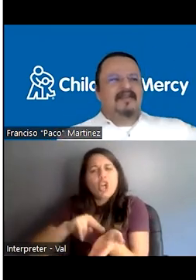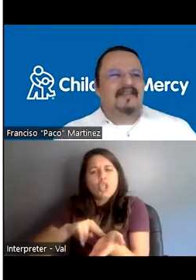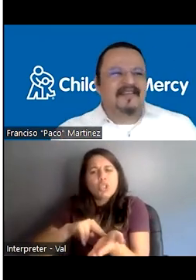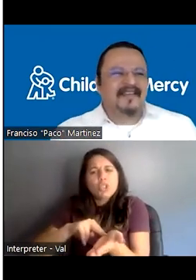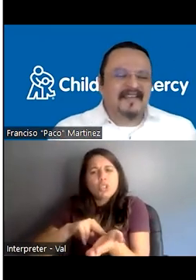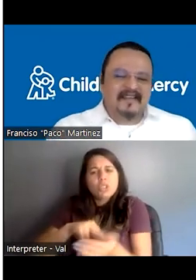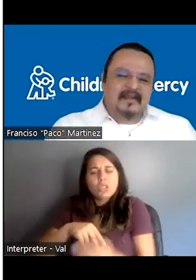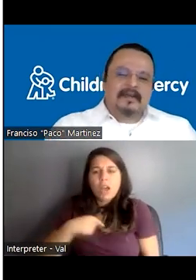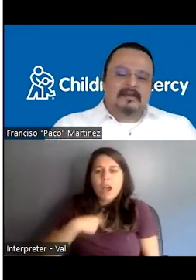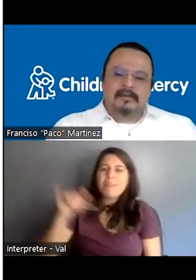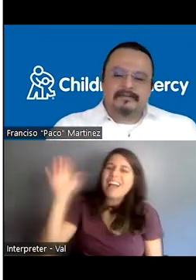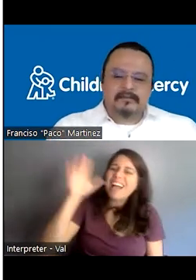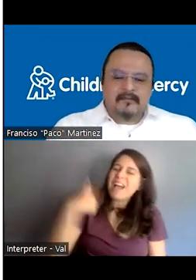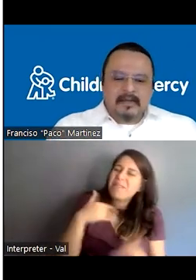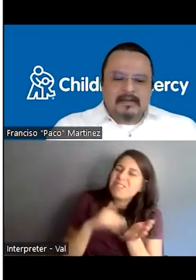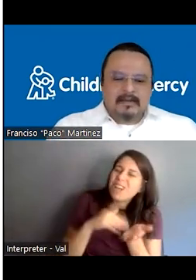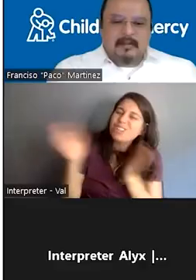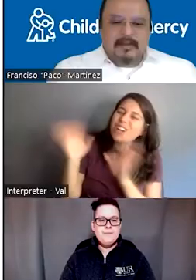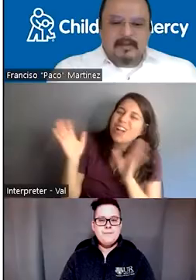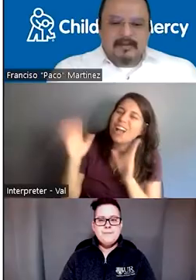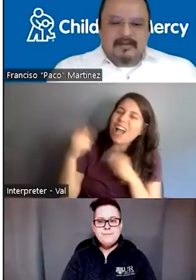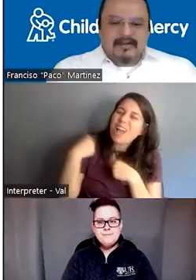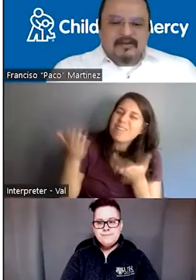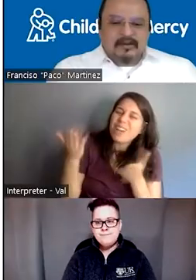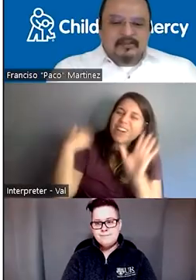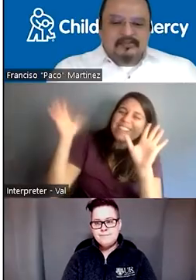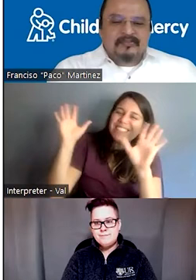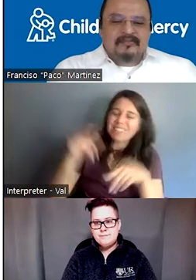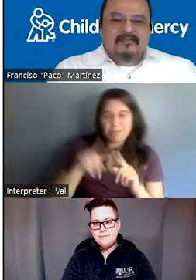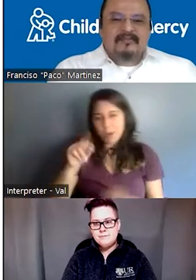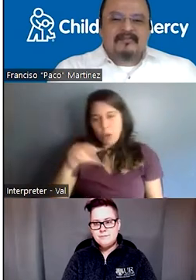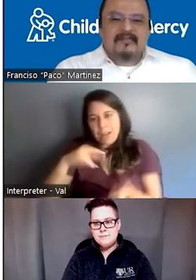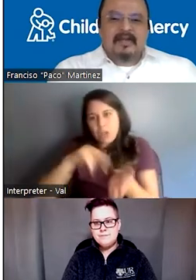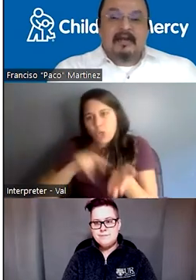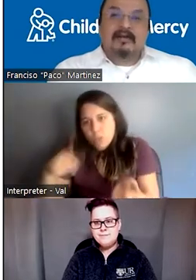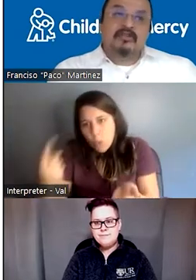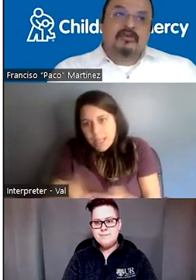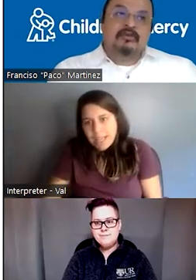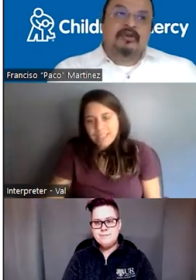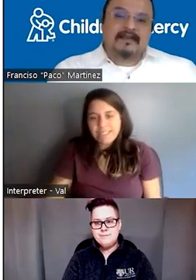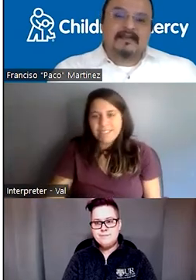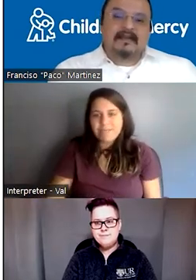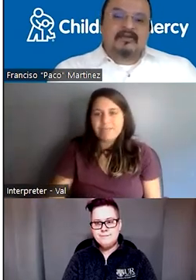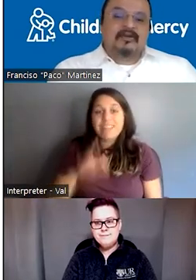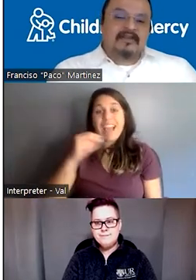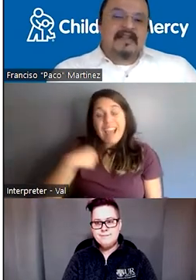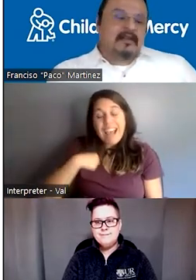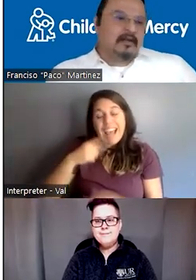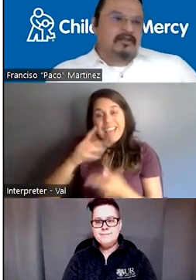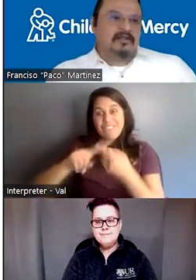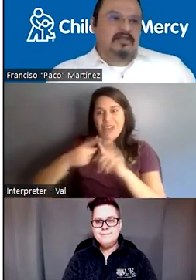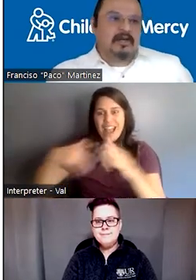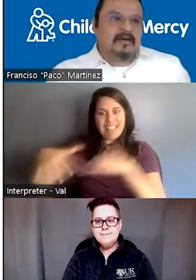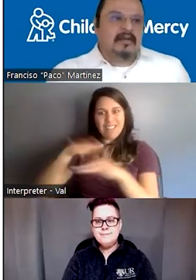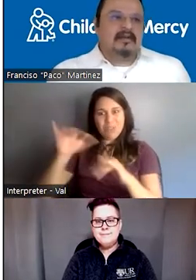You can talk to me, but no, it didn't happen. so, and I was used to friends. So there's that